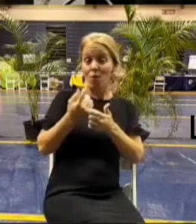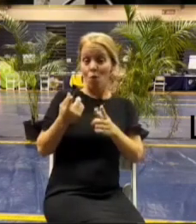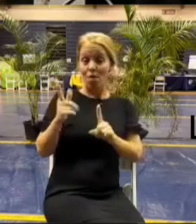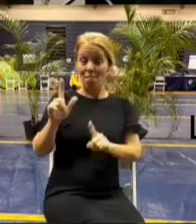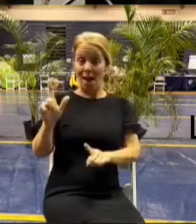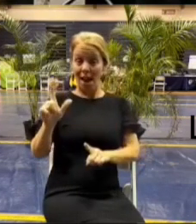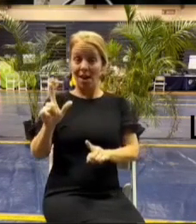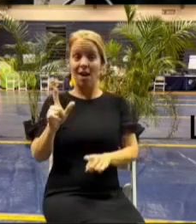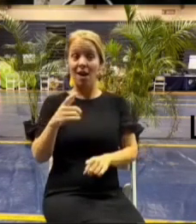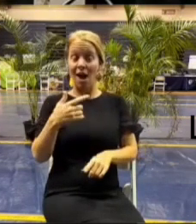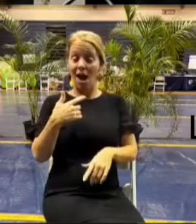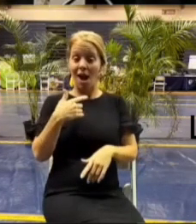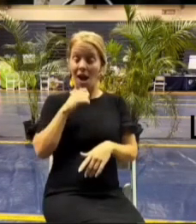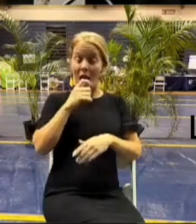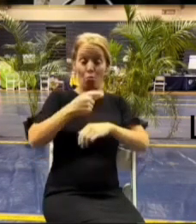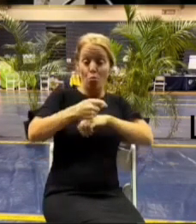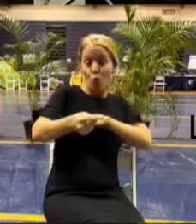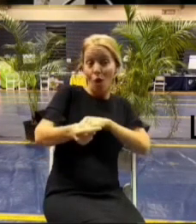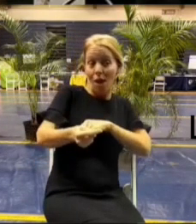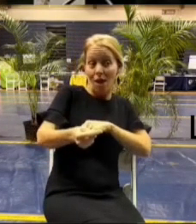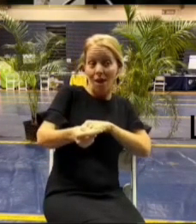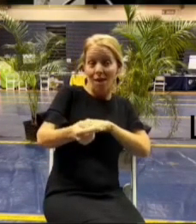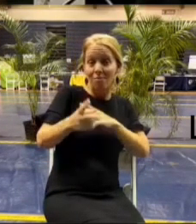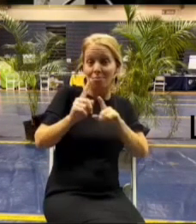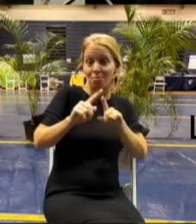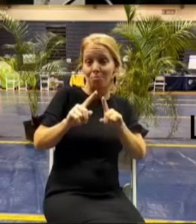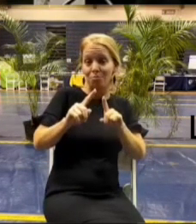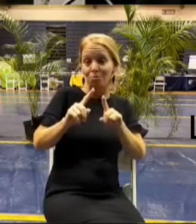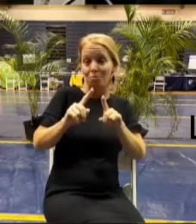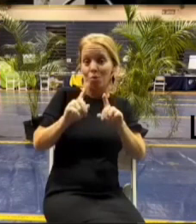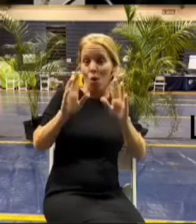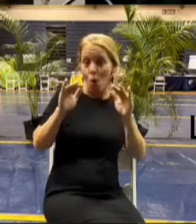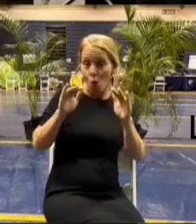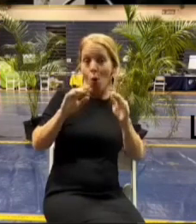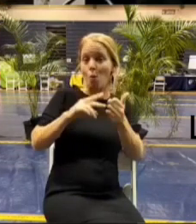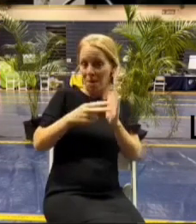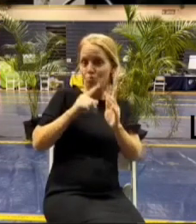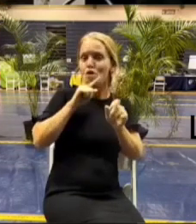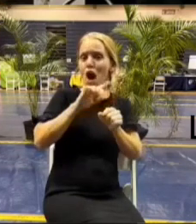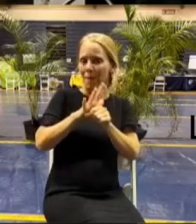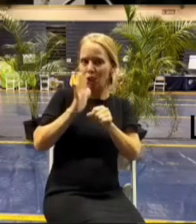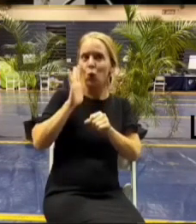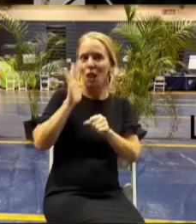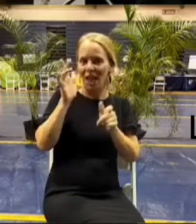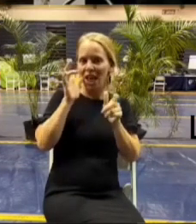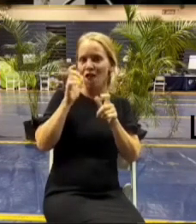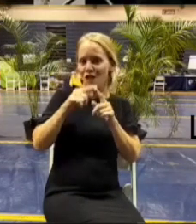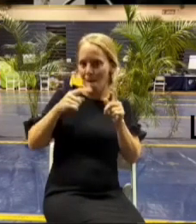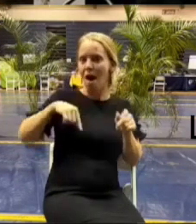and i didn't mean it as a threat hopefully i meant it as a promise we'll see